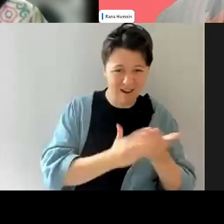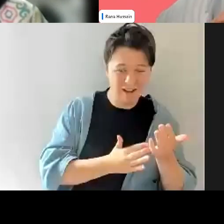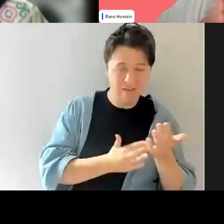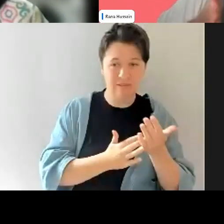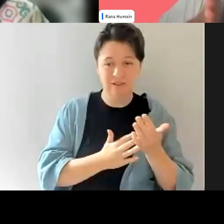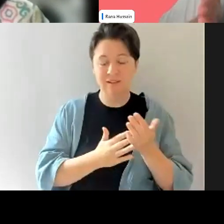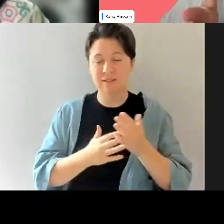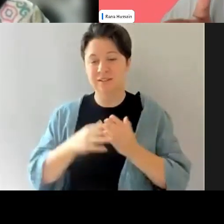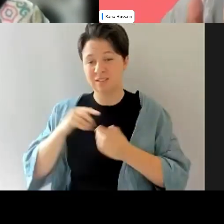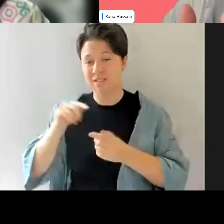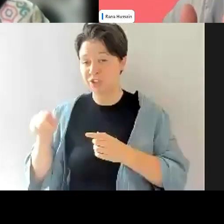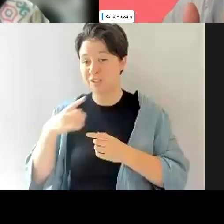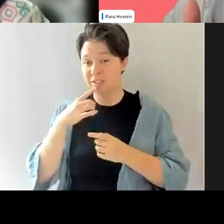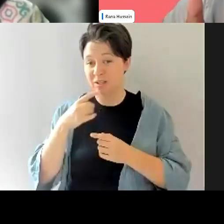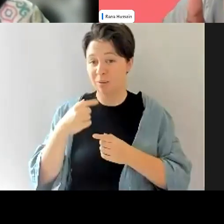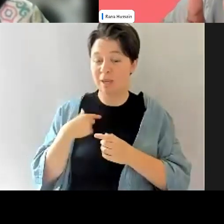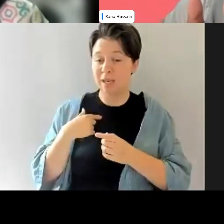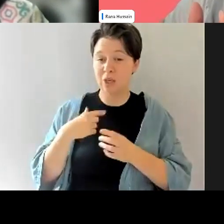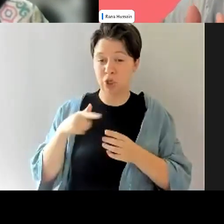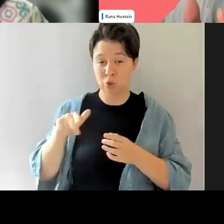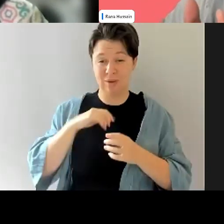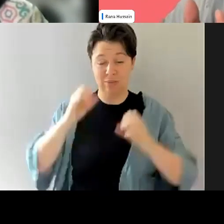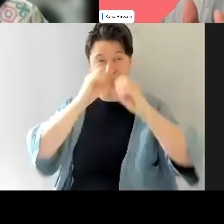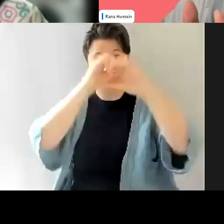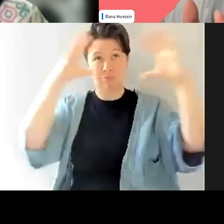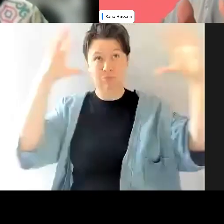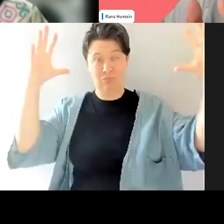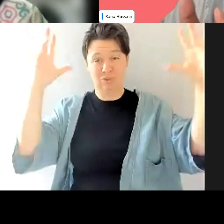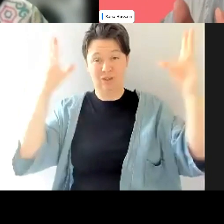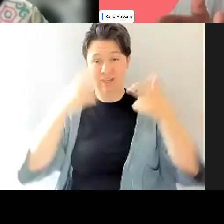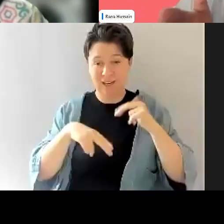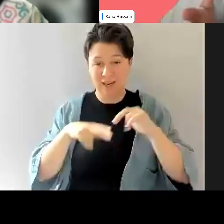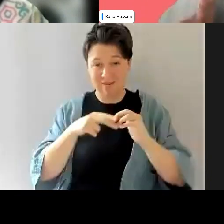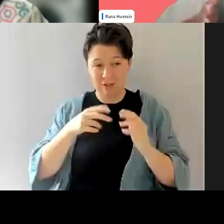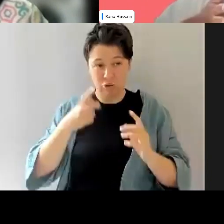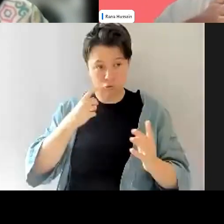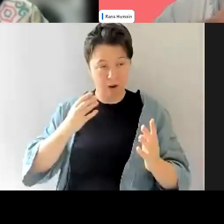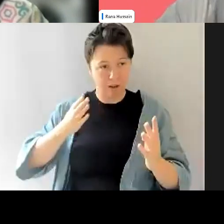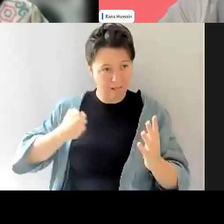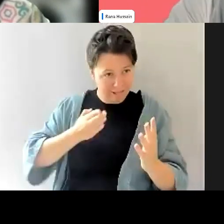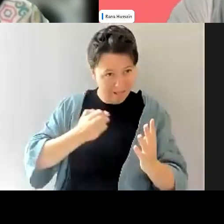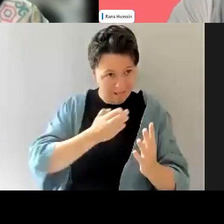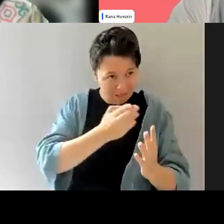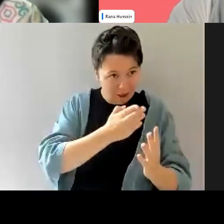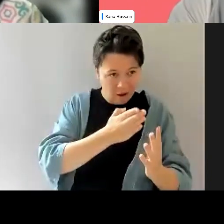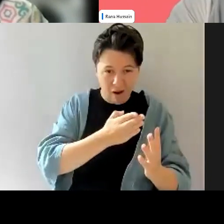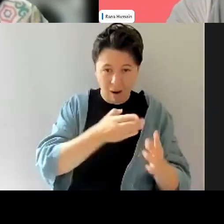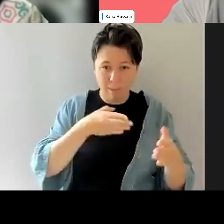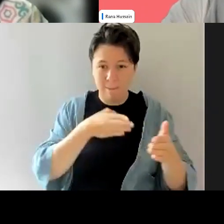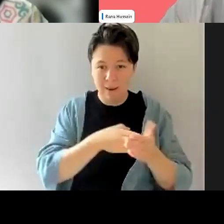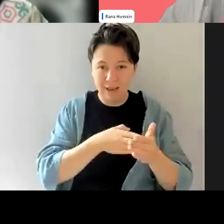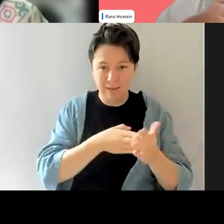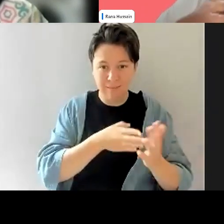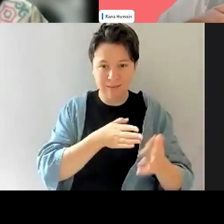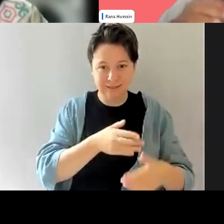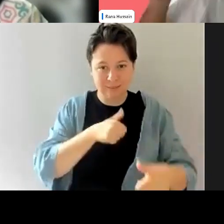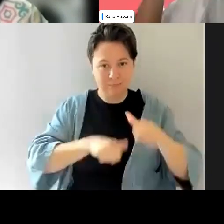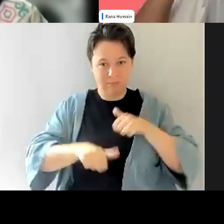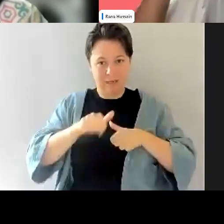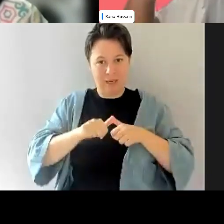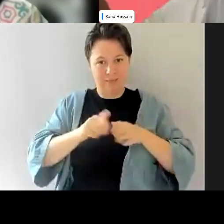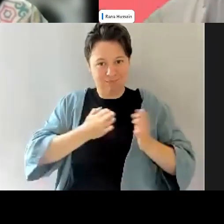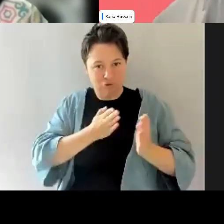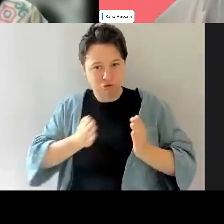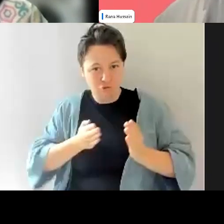and you kind of try, you go down one route. And then if that's not working, you back up and try another avenue. If that's not working, you back up,